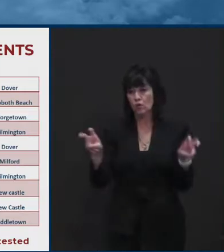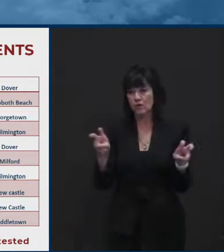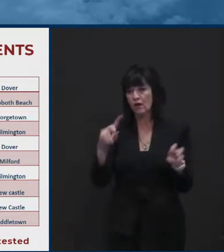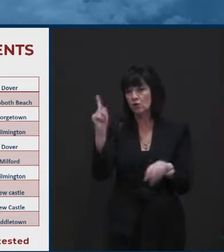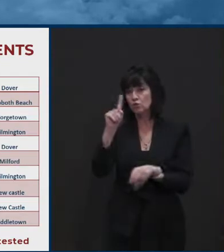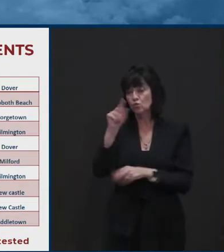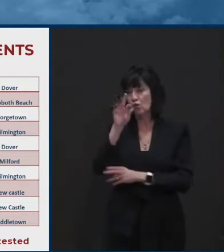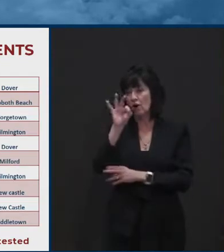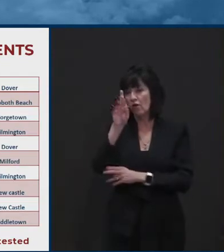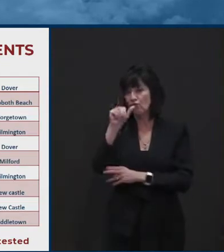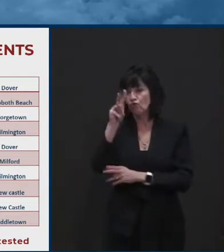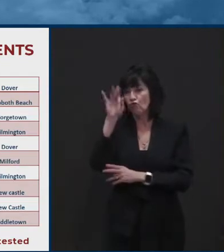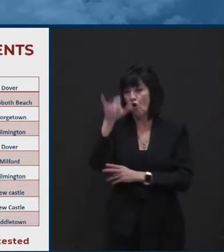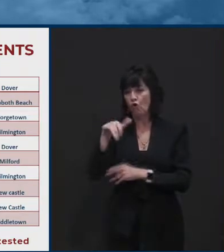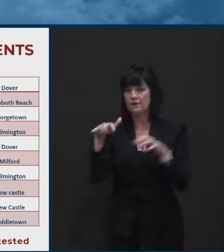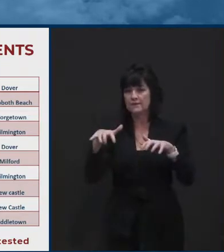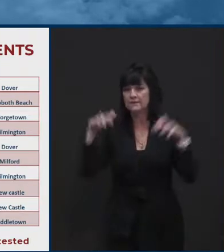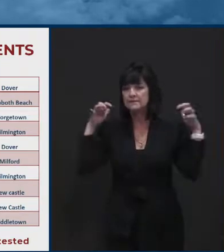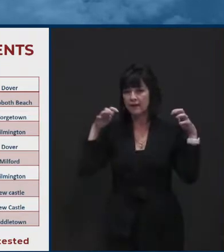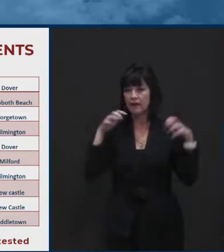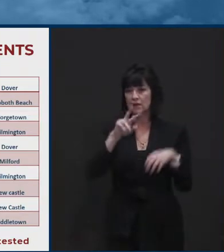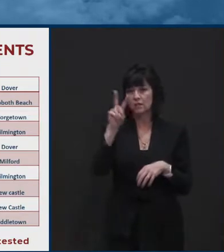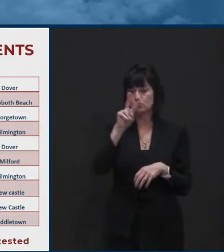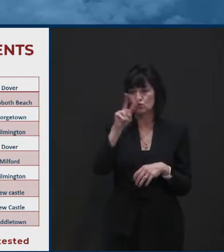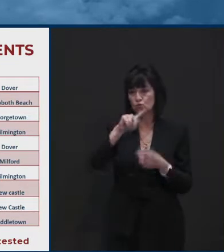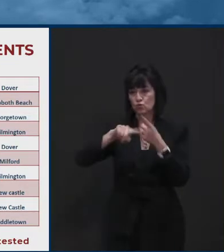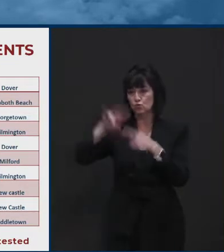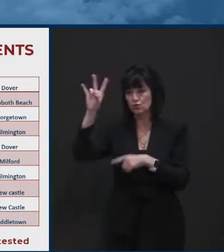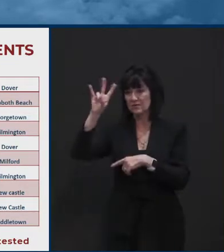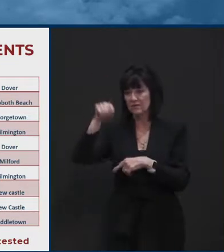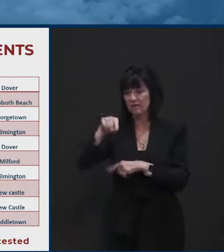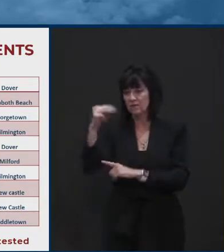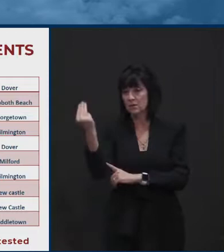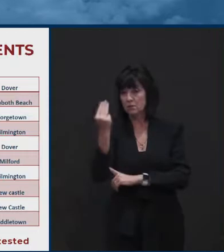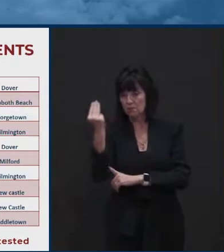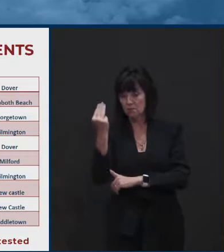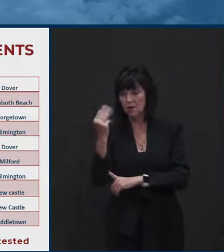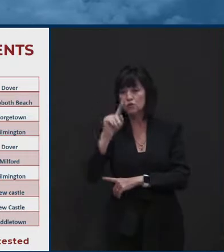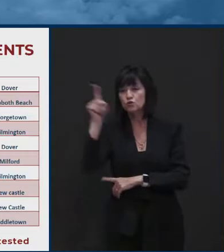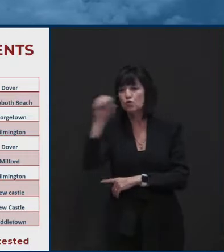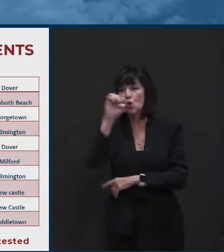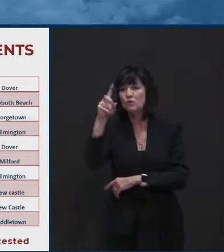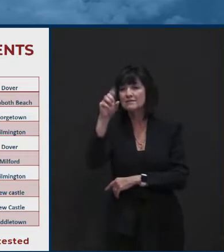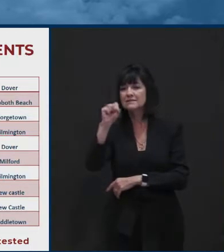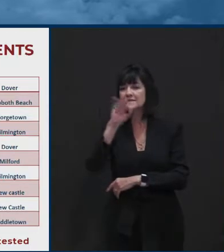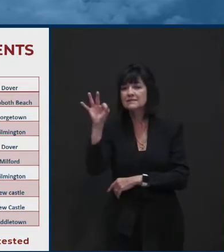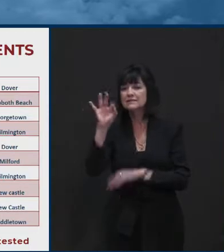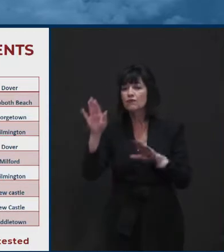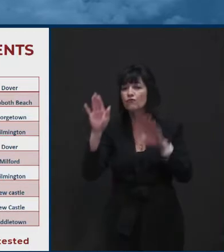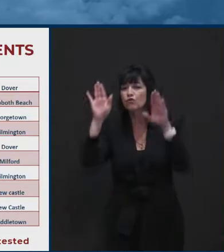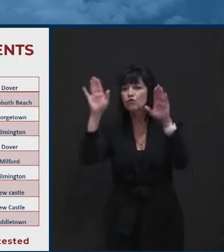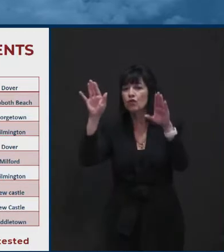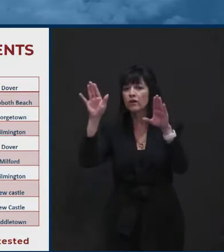Frawley Stadium two to seven, uh, on Monday. They're going to be at Seeds of Greatness, uh,